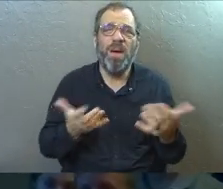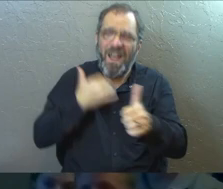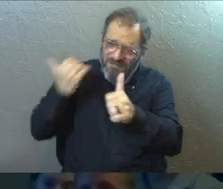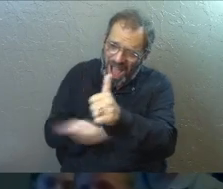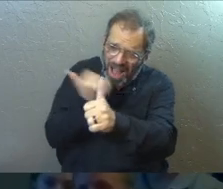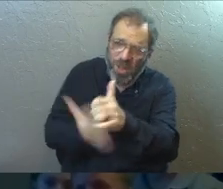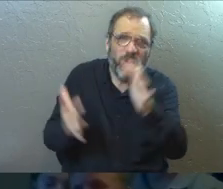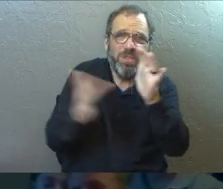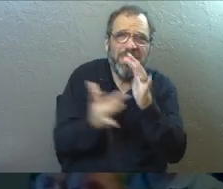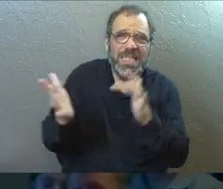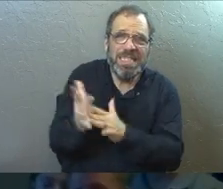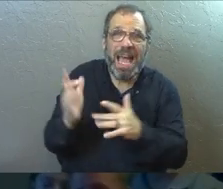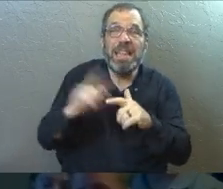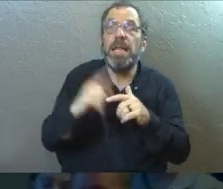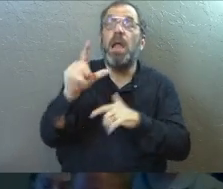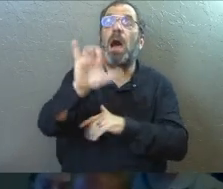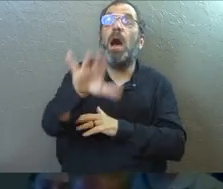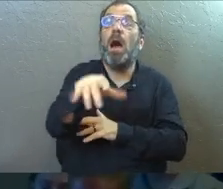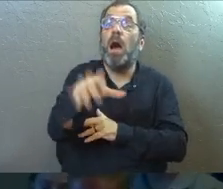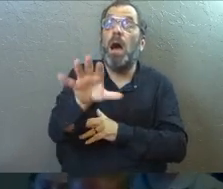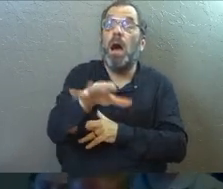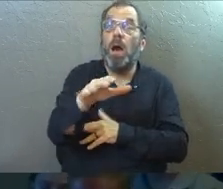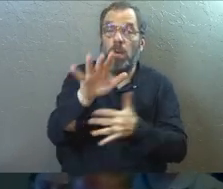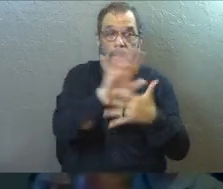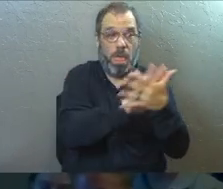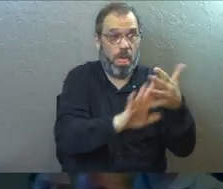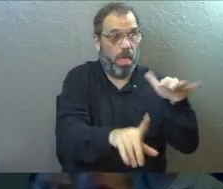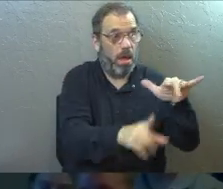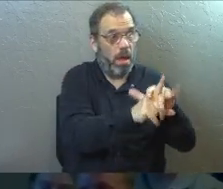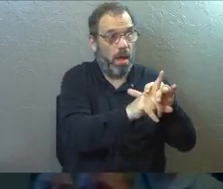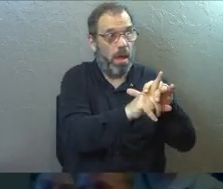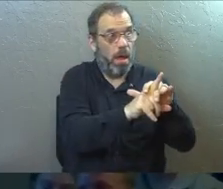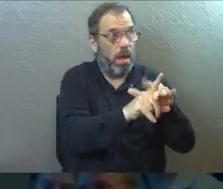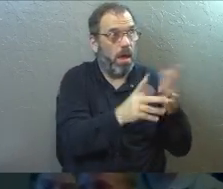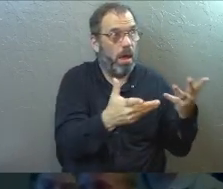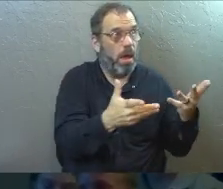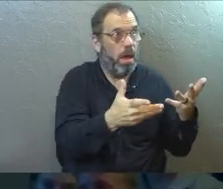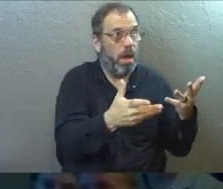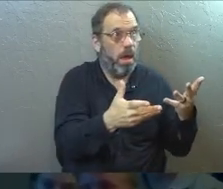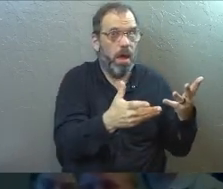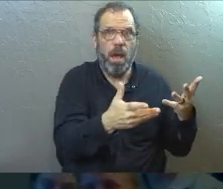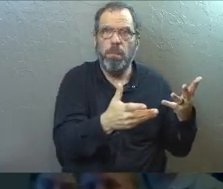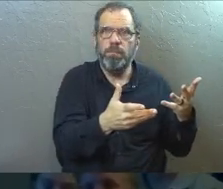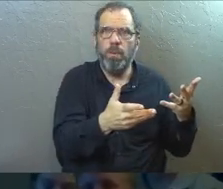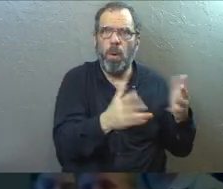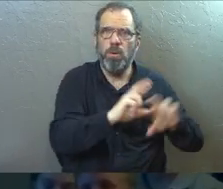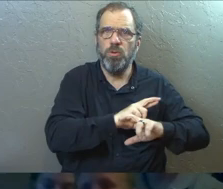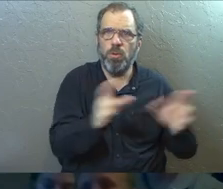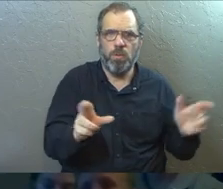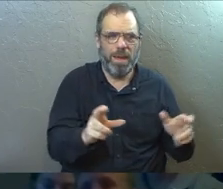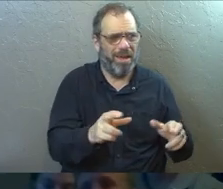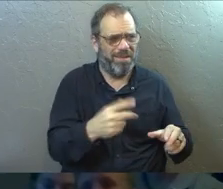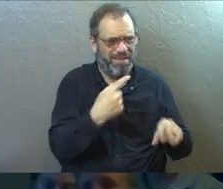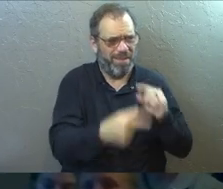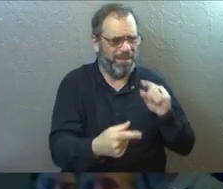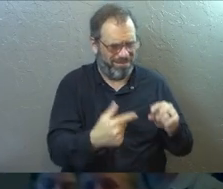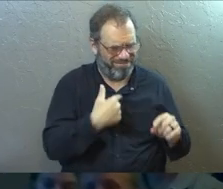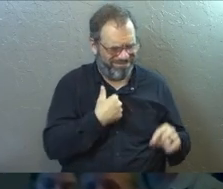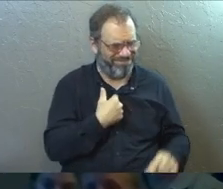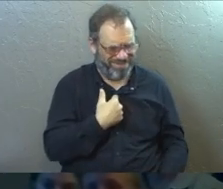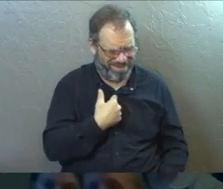Get following. And then when the doubts come, you get some ammunition to throw at the enemy, right?